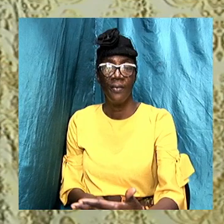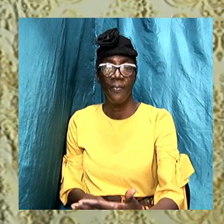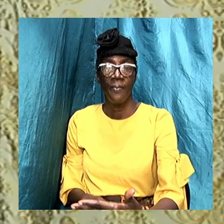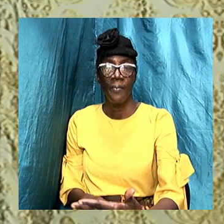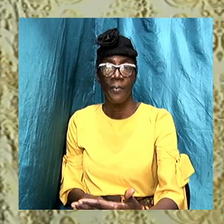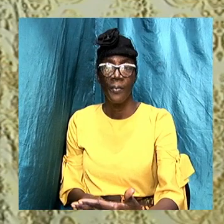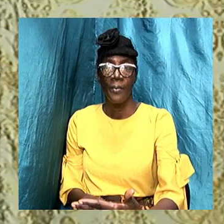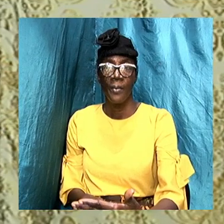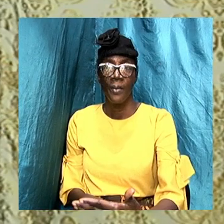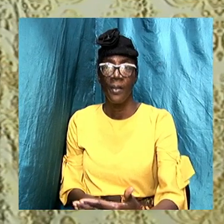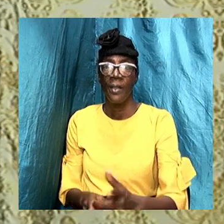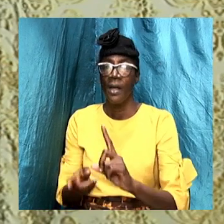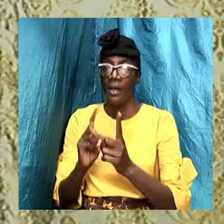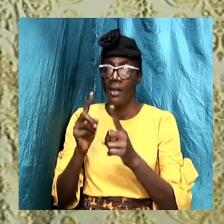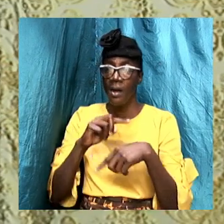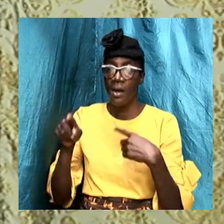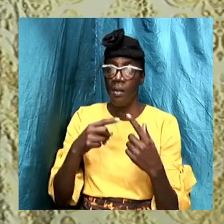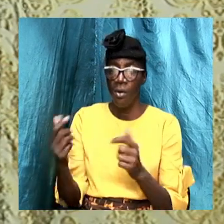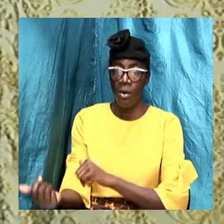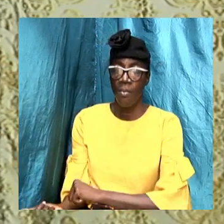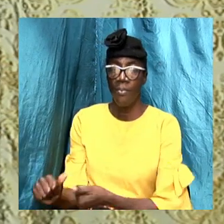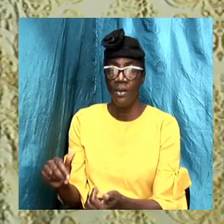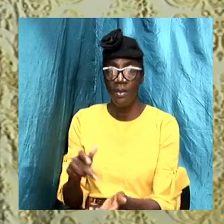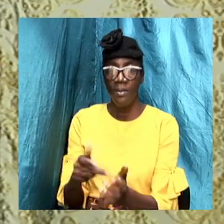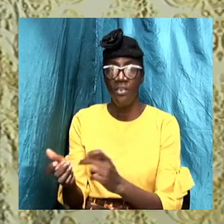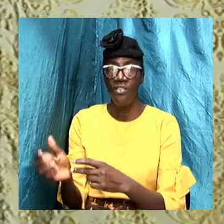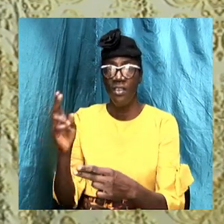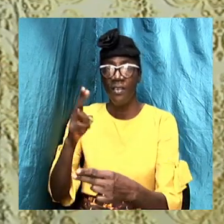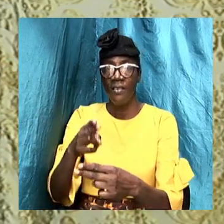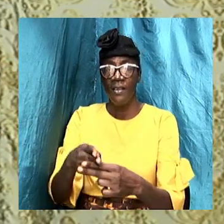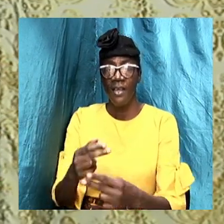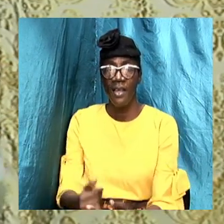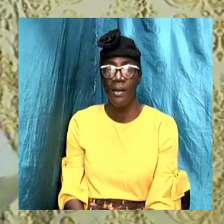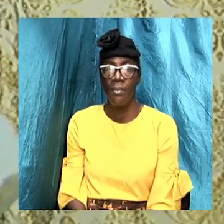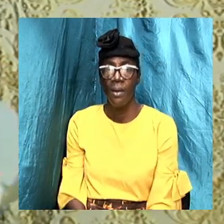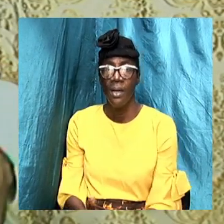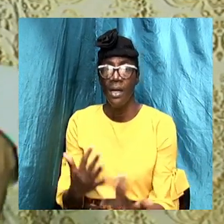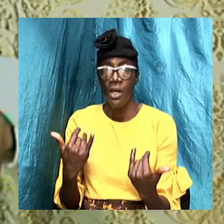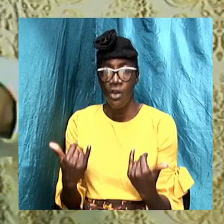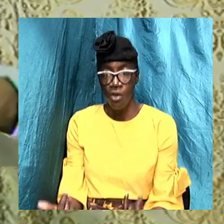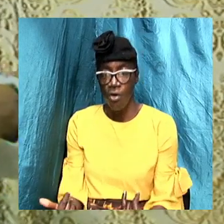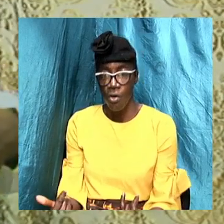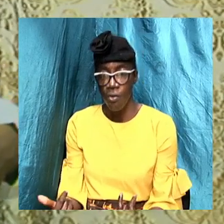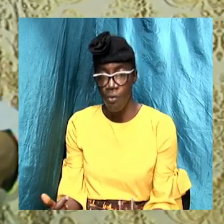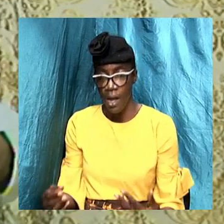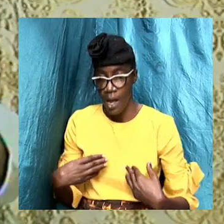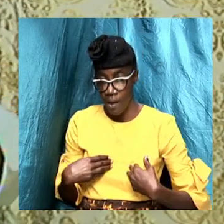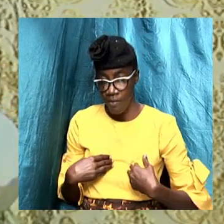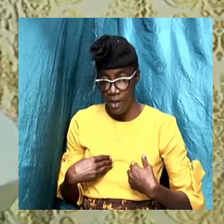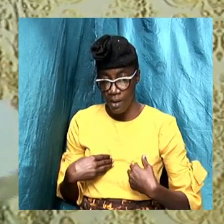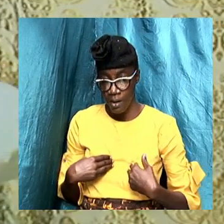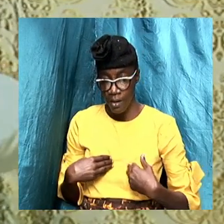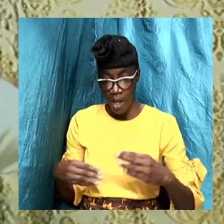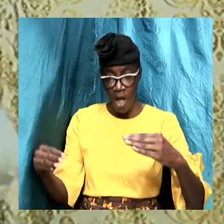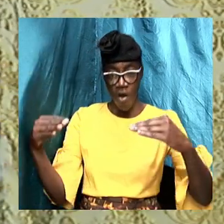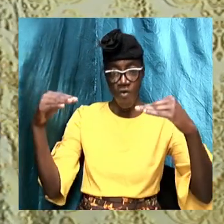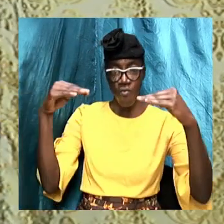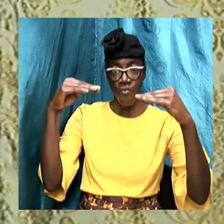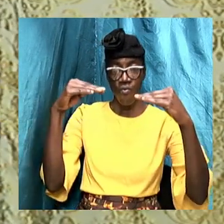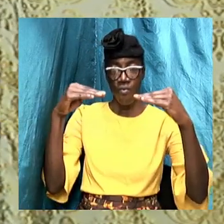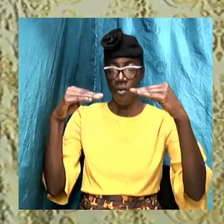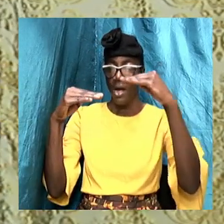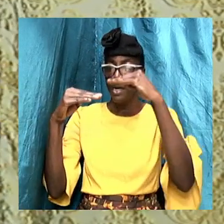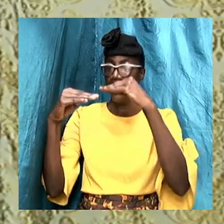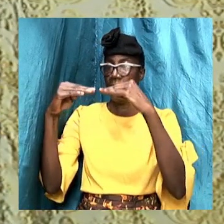that talked about baptism in Jesus name so now we get it line up on line and precept